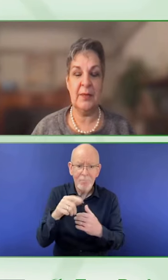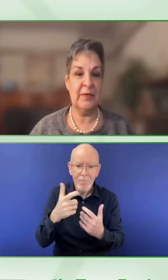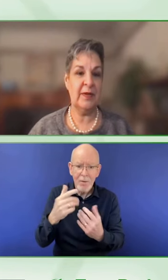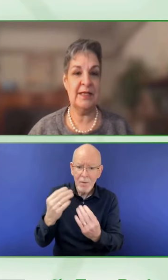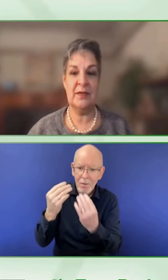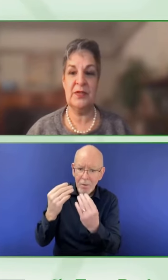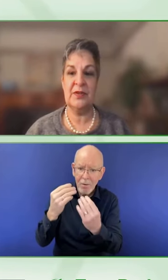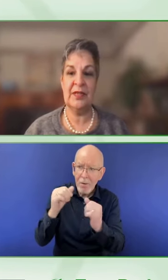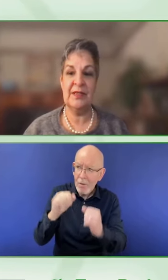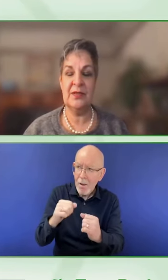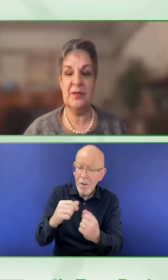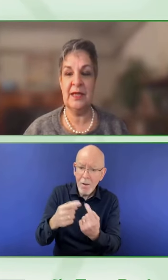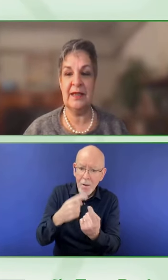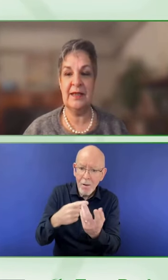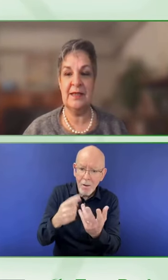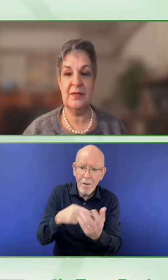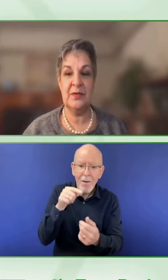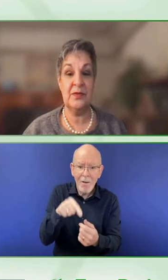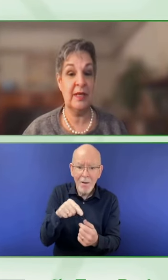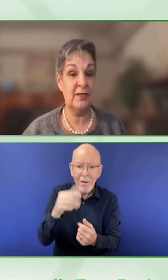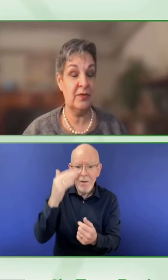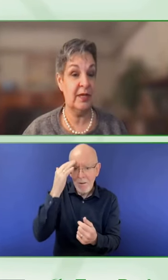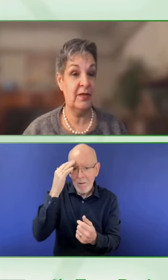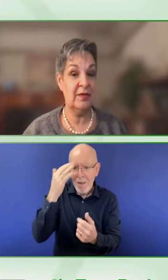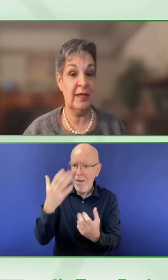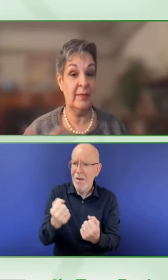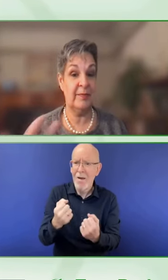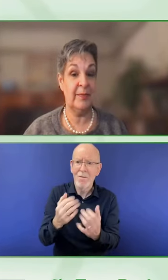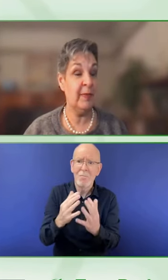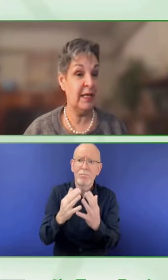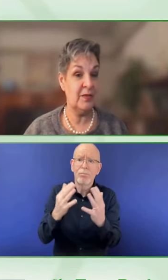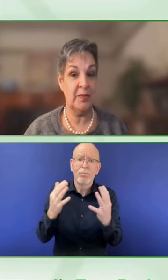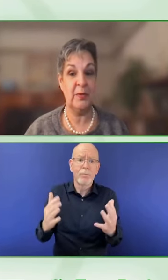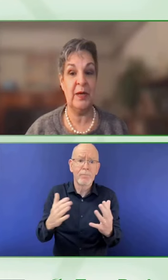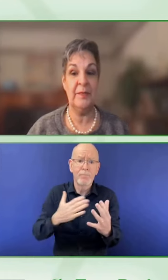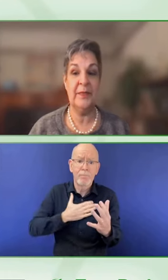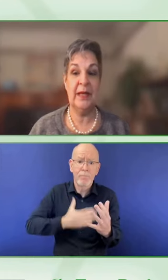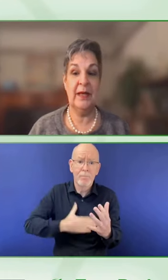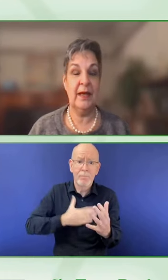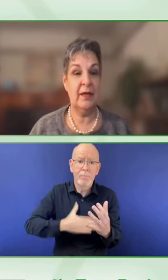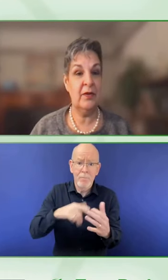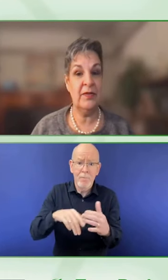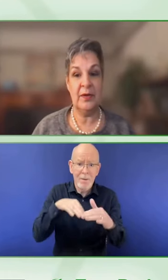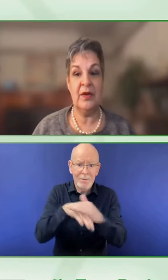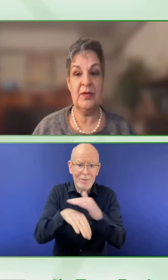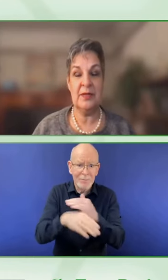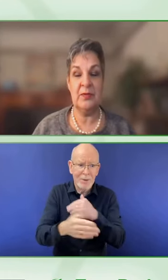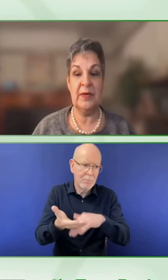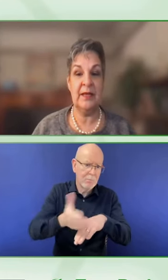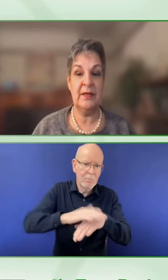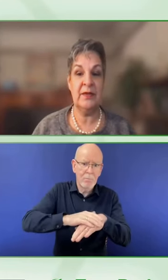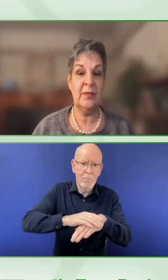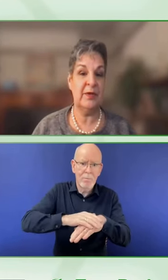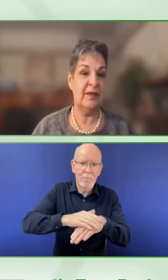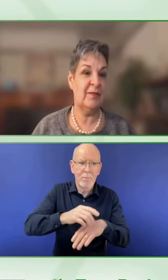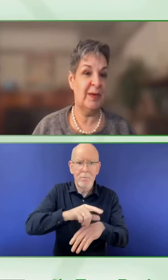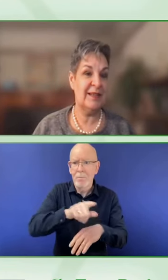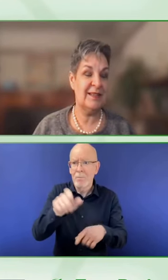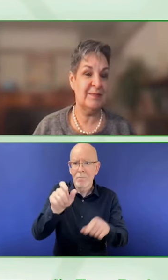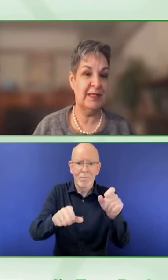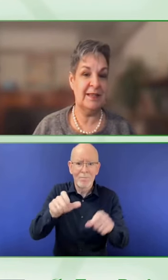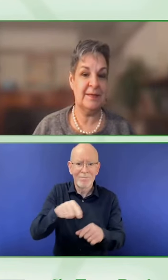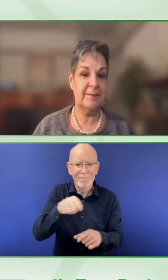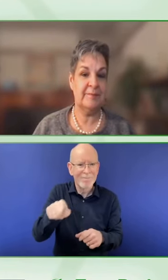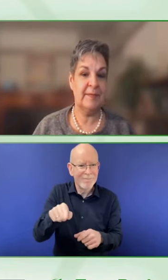A couple of ways that we're starting to do that is through a train the trainer and ambassador program and also also regular community